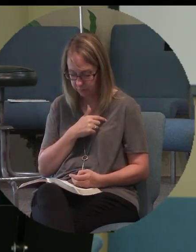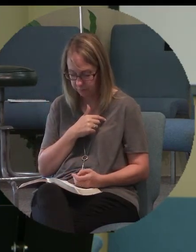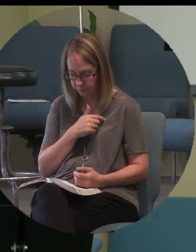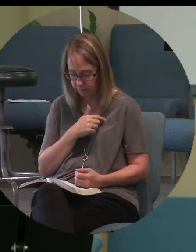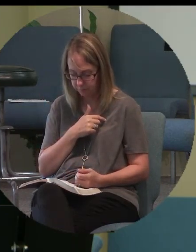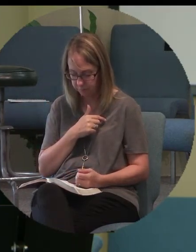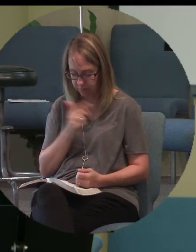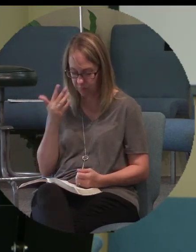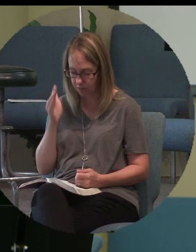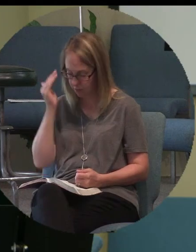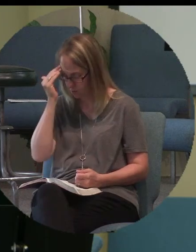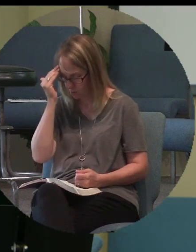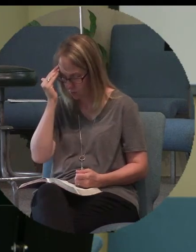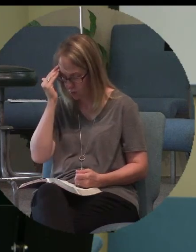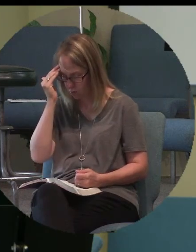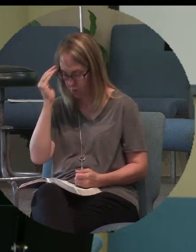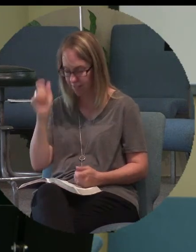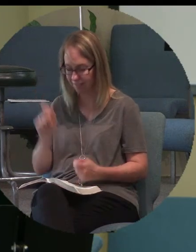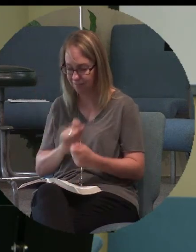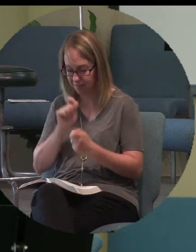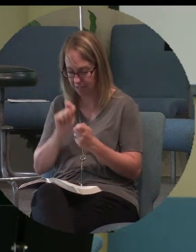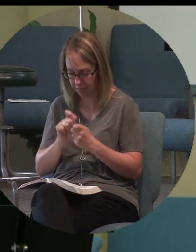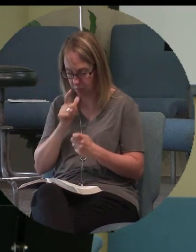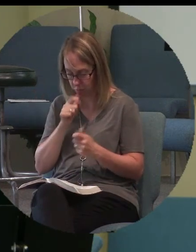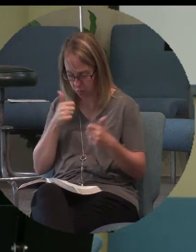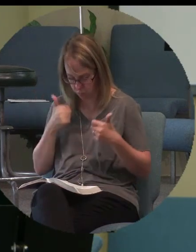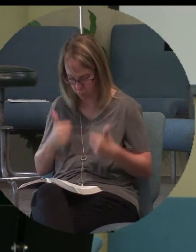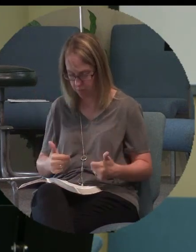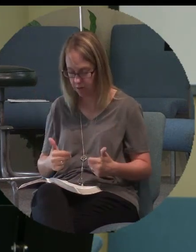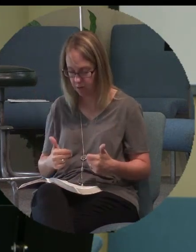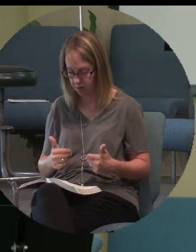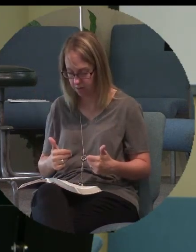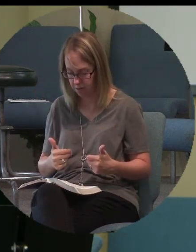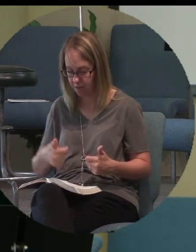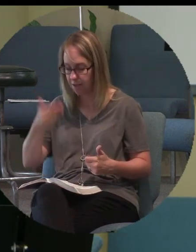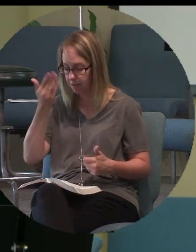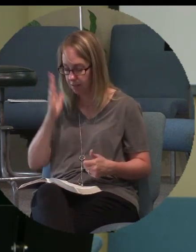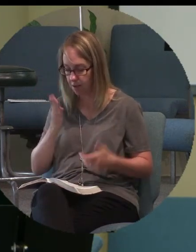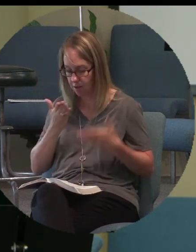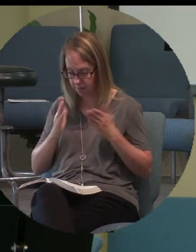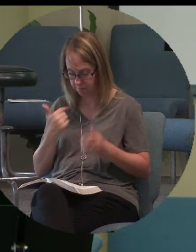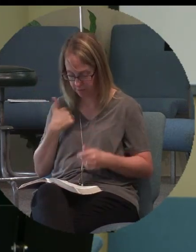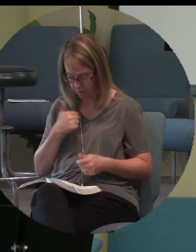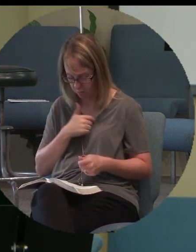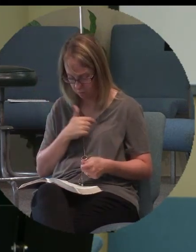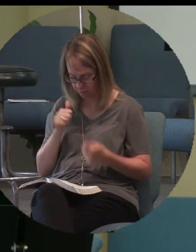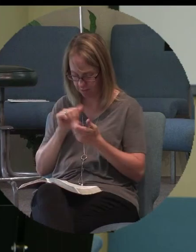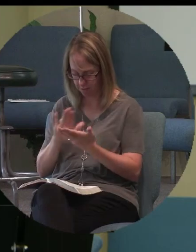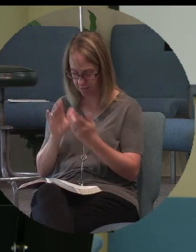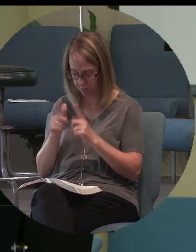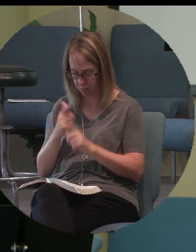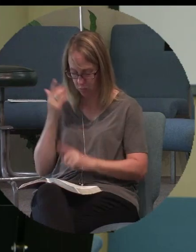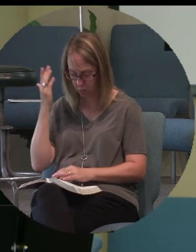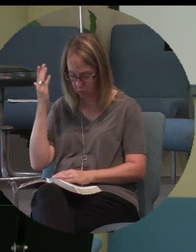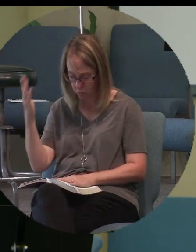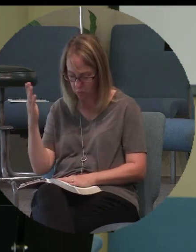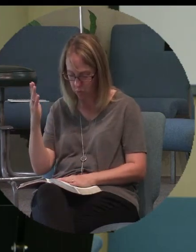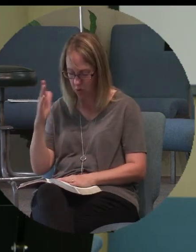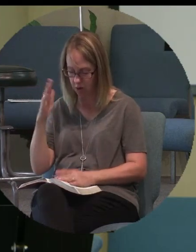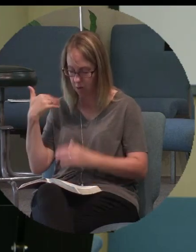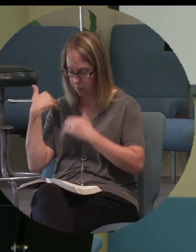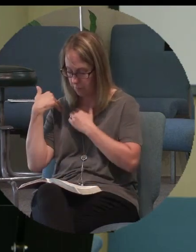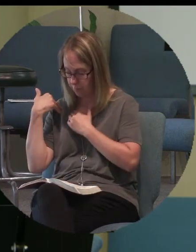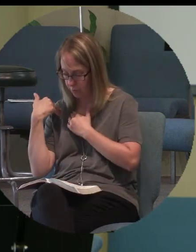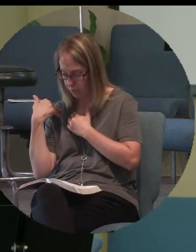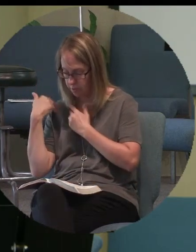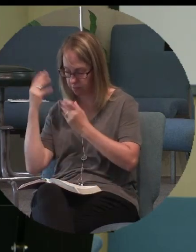and you know us exactly for who we are. So God may we come to you. May we lay our burdens at the